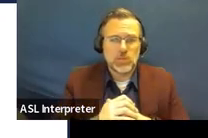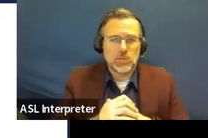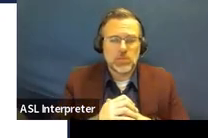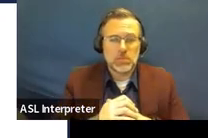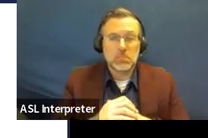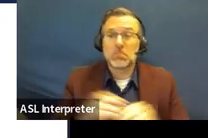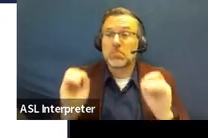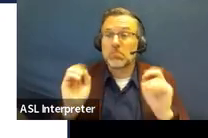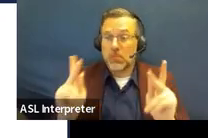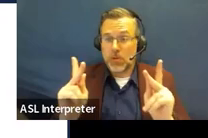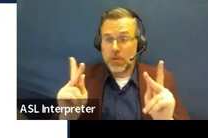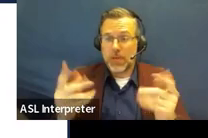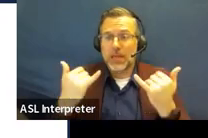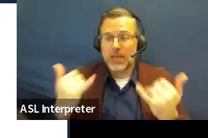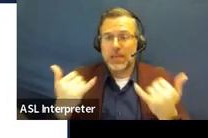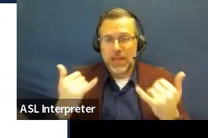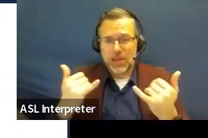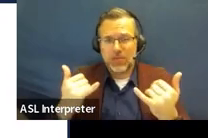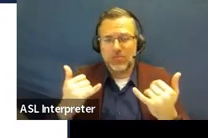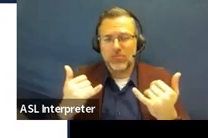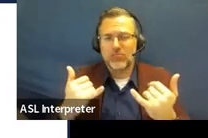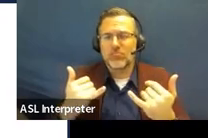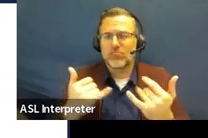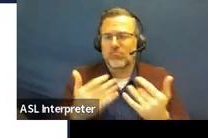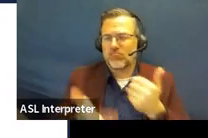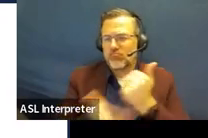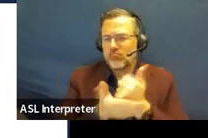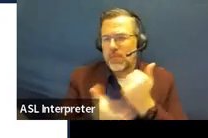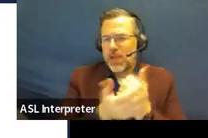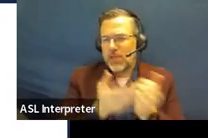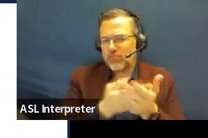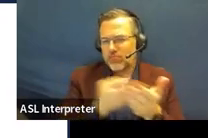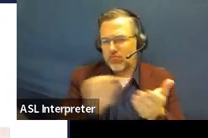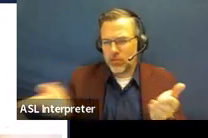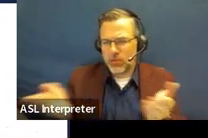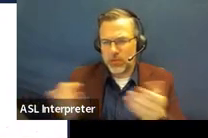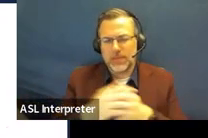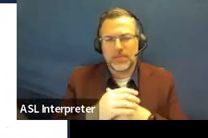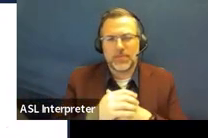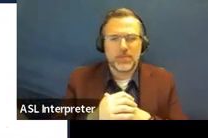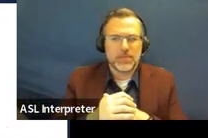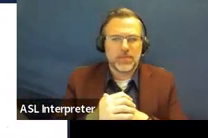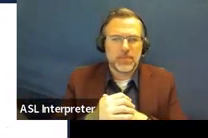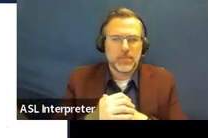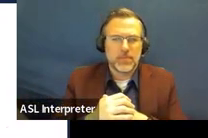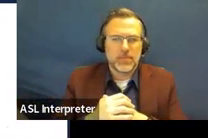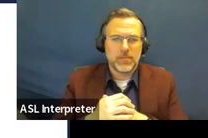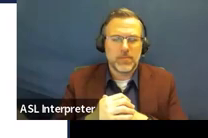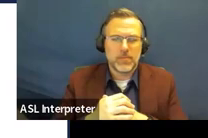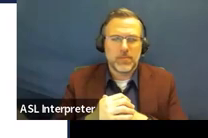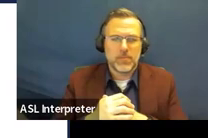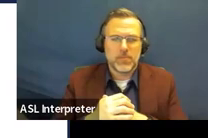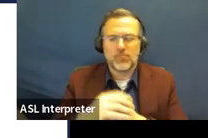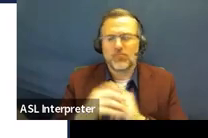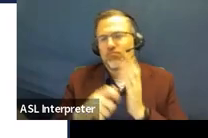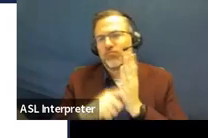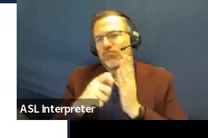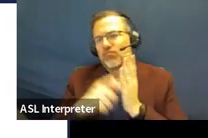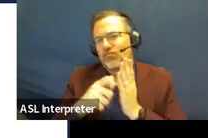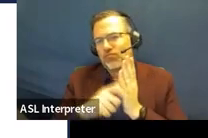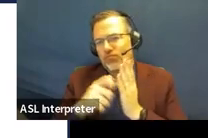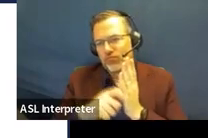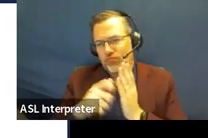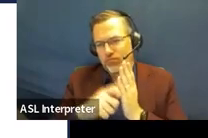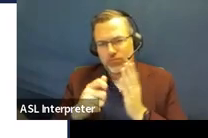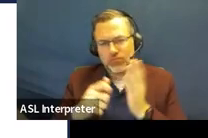Okay. So that leads us to our resources. And so the procedural manual is an